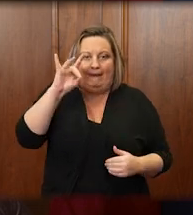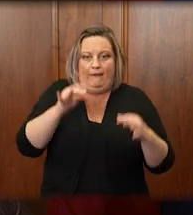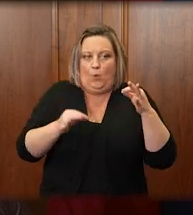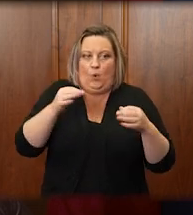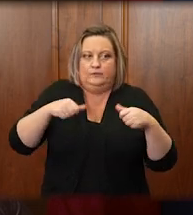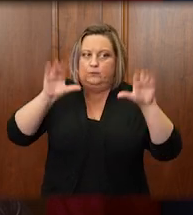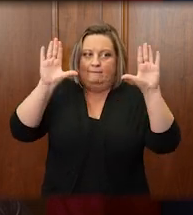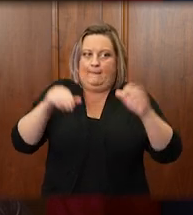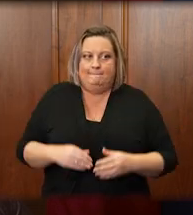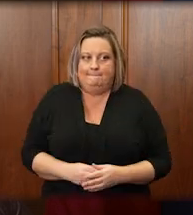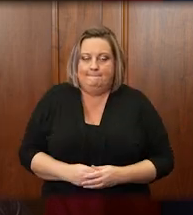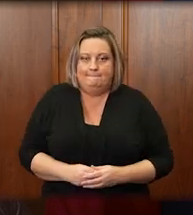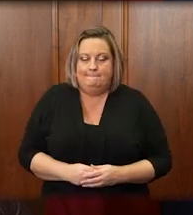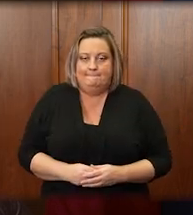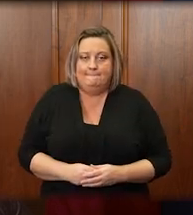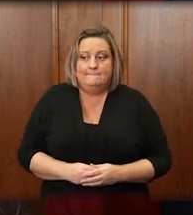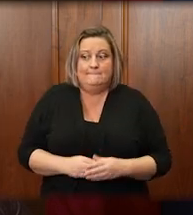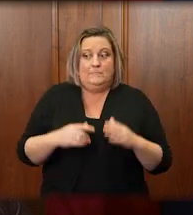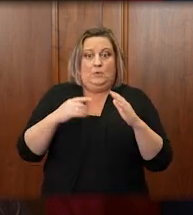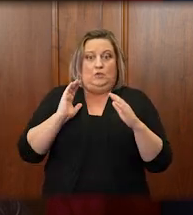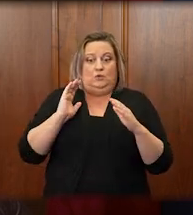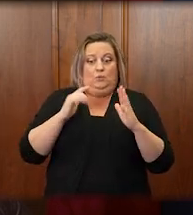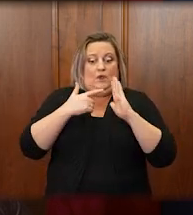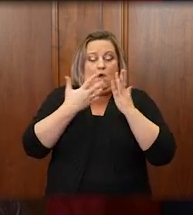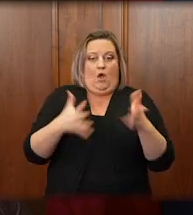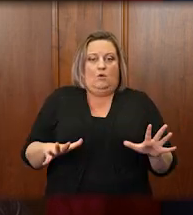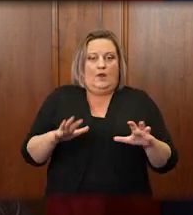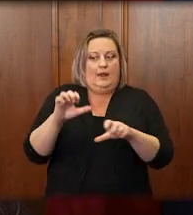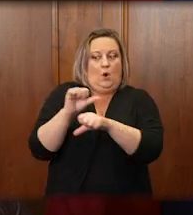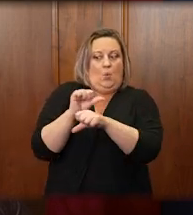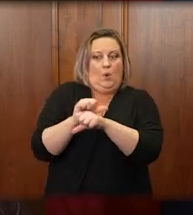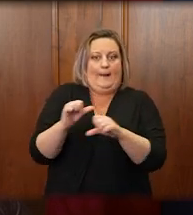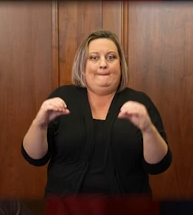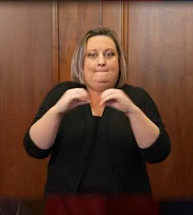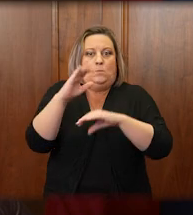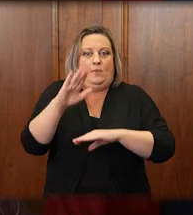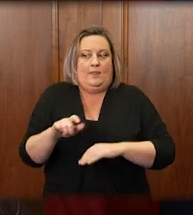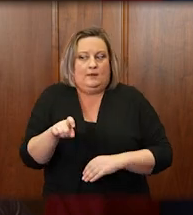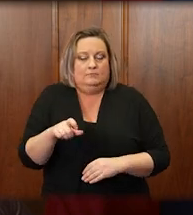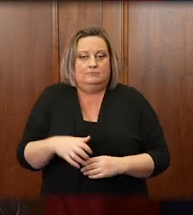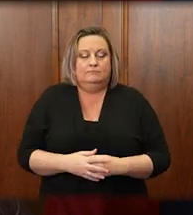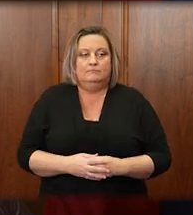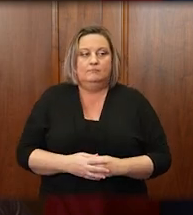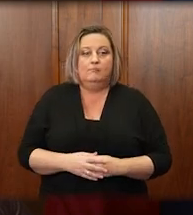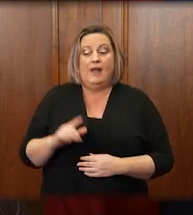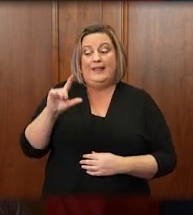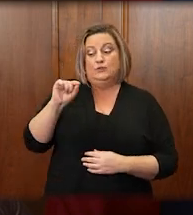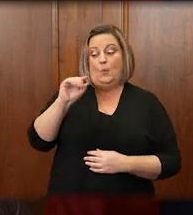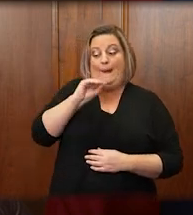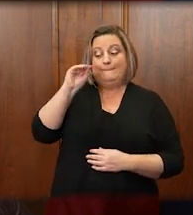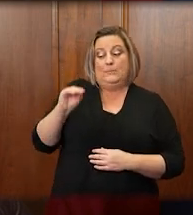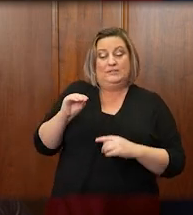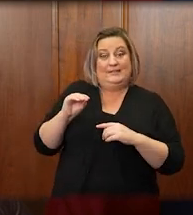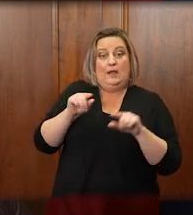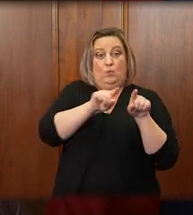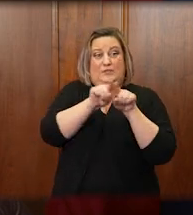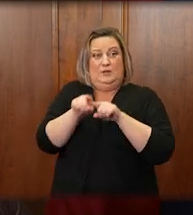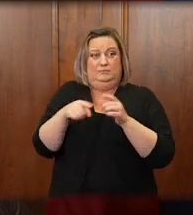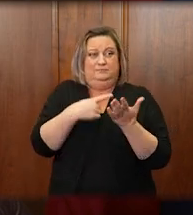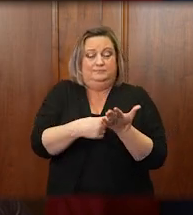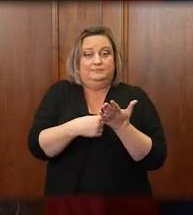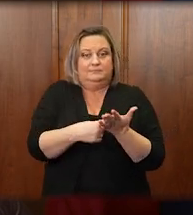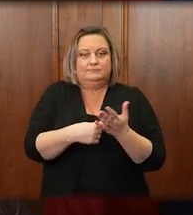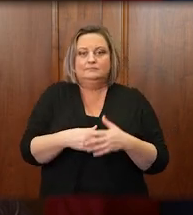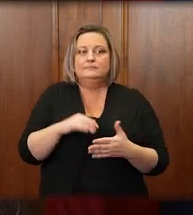given what is shown by our workload studies. A 20% across-the-board cut, which has also been mentioned, would